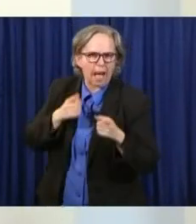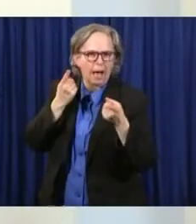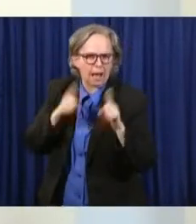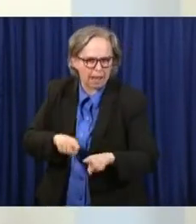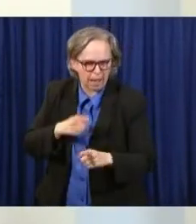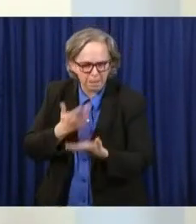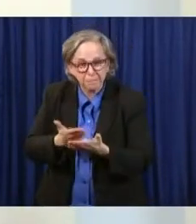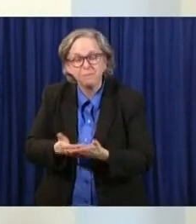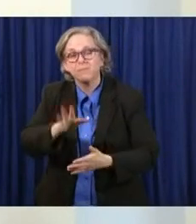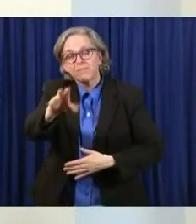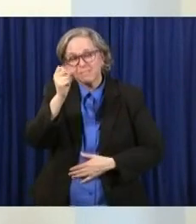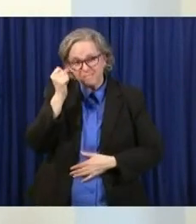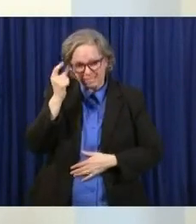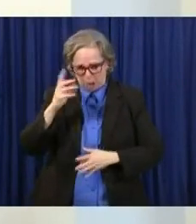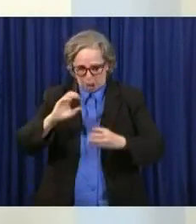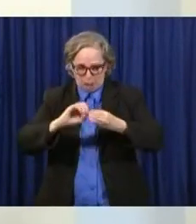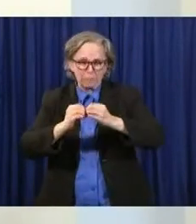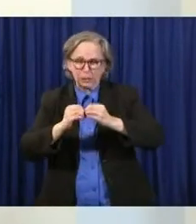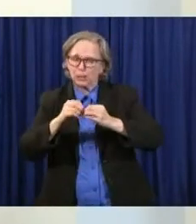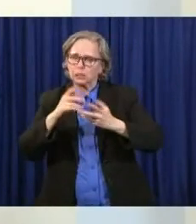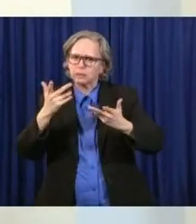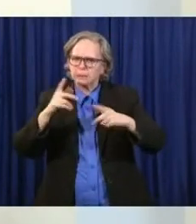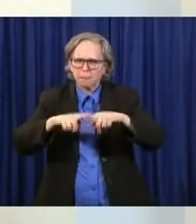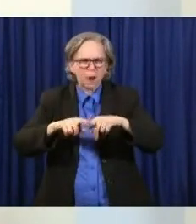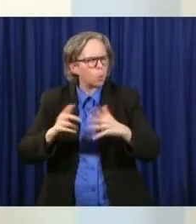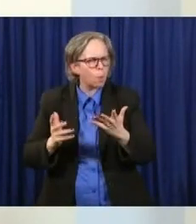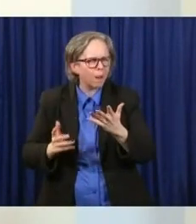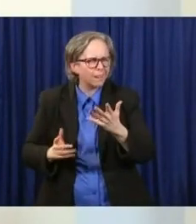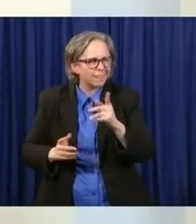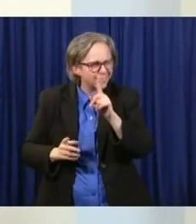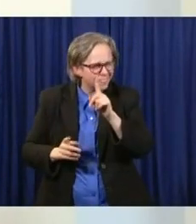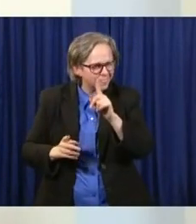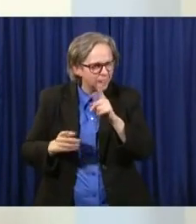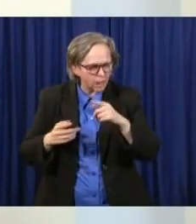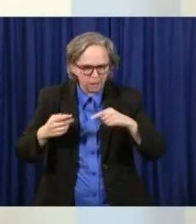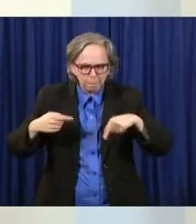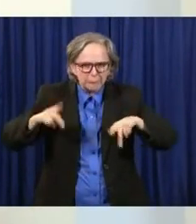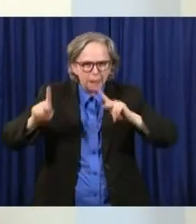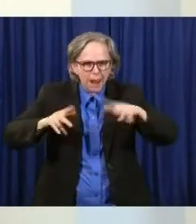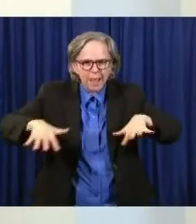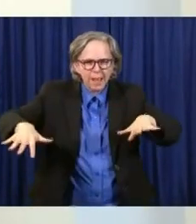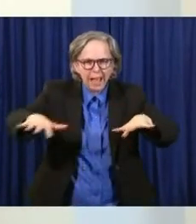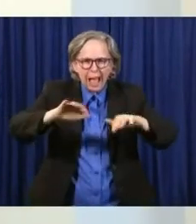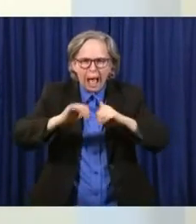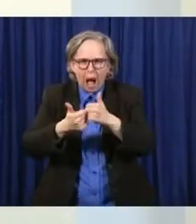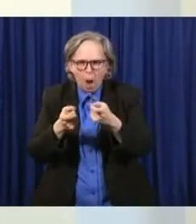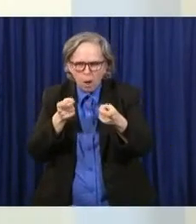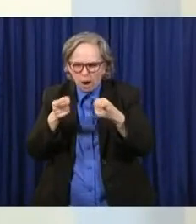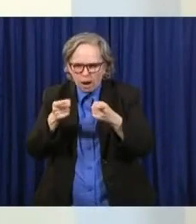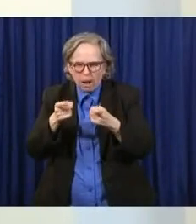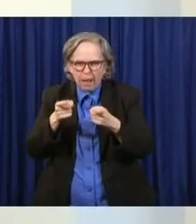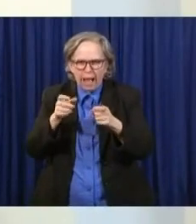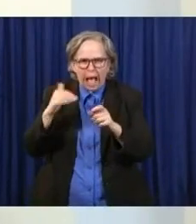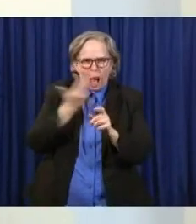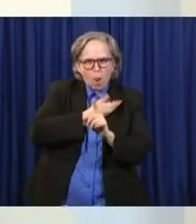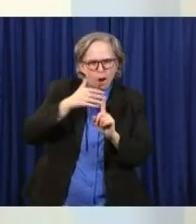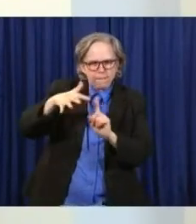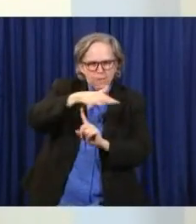learn to live with this virus, control the outbreaks when they occur, and try to minimize